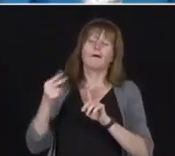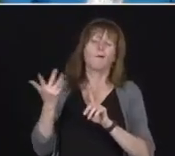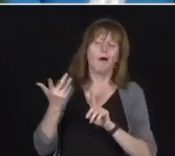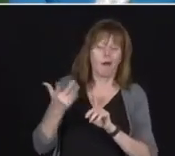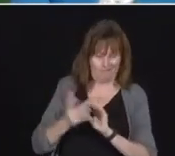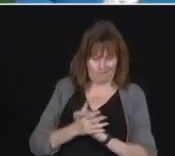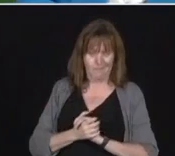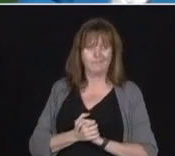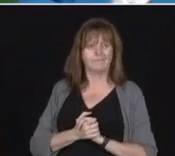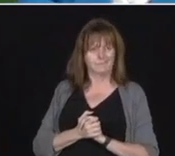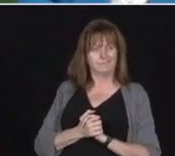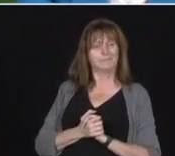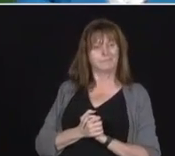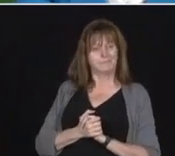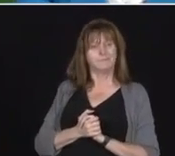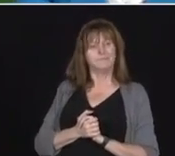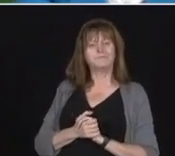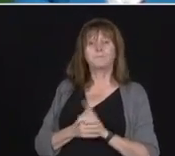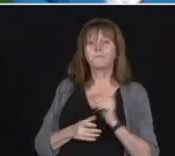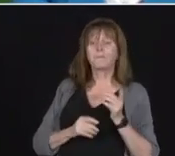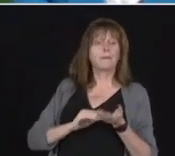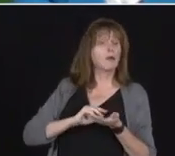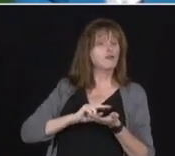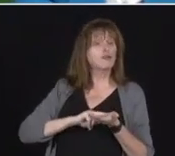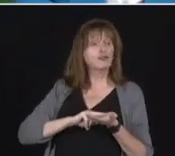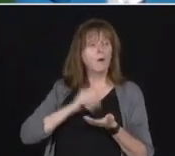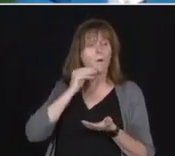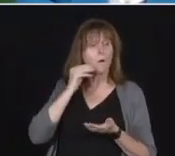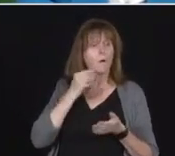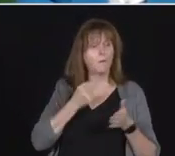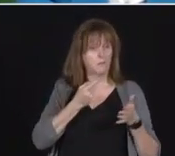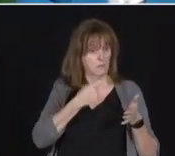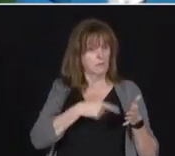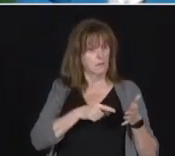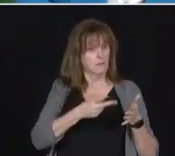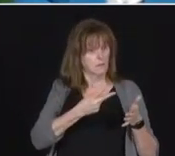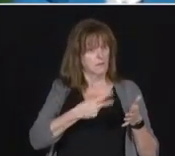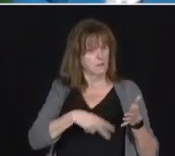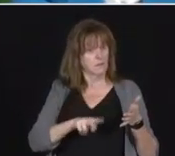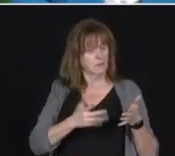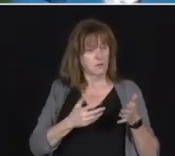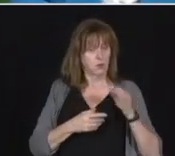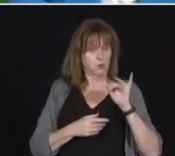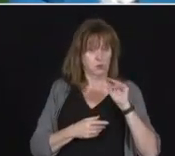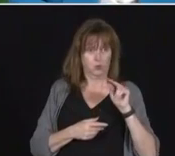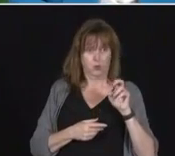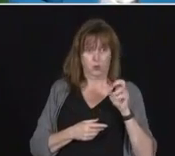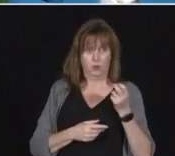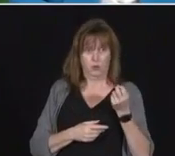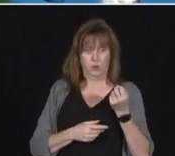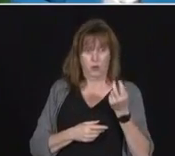long-term care homes in the coming weeks. June 12 the Canadian Armed Forces medical teams leave.